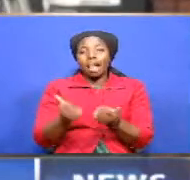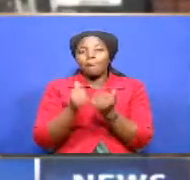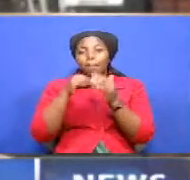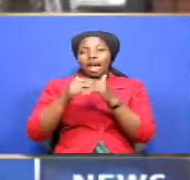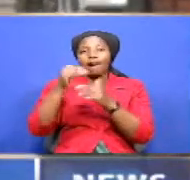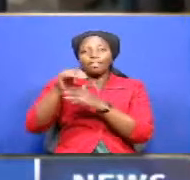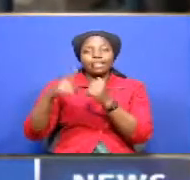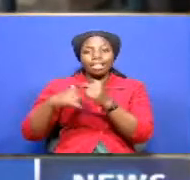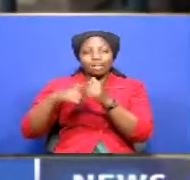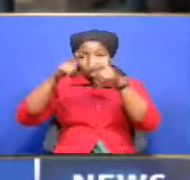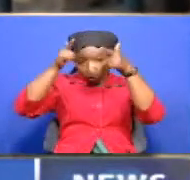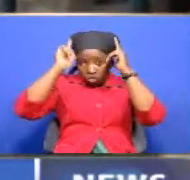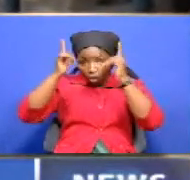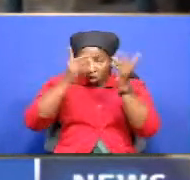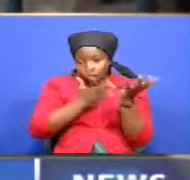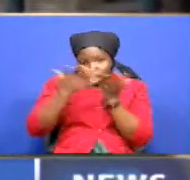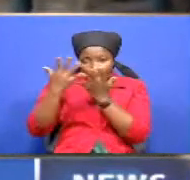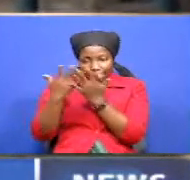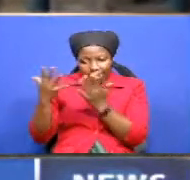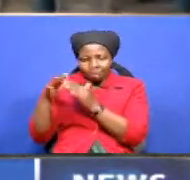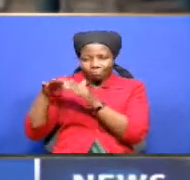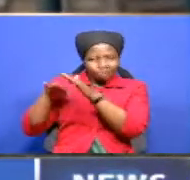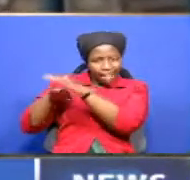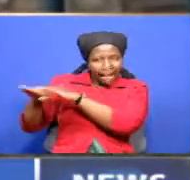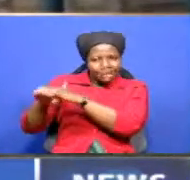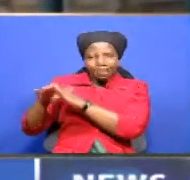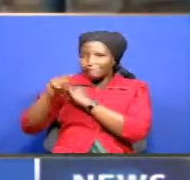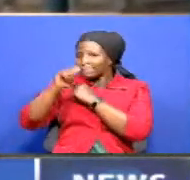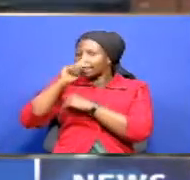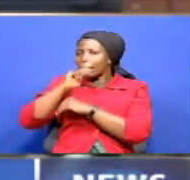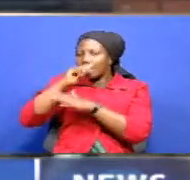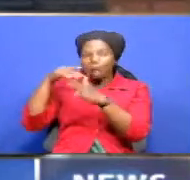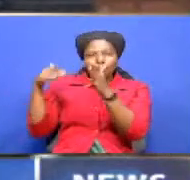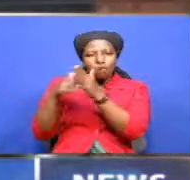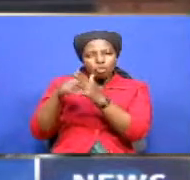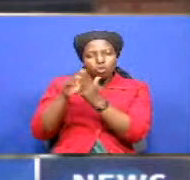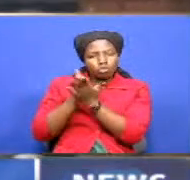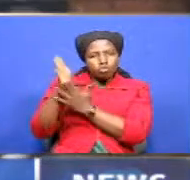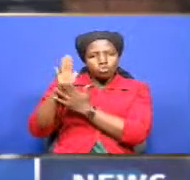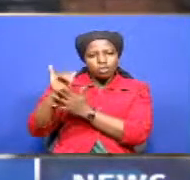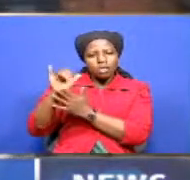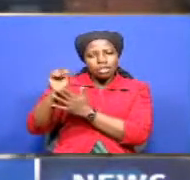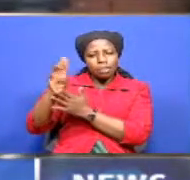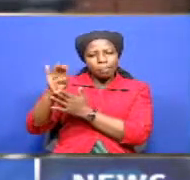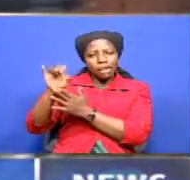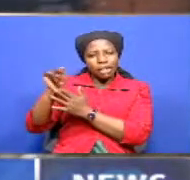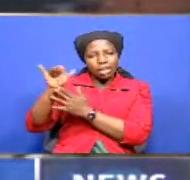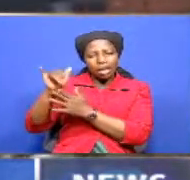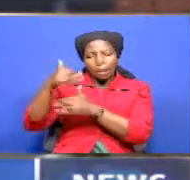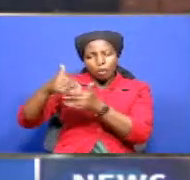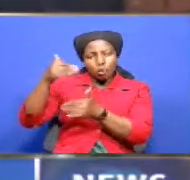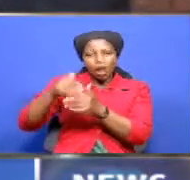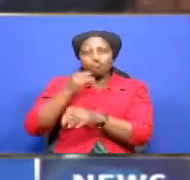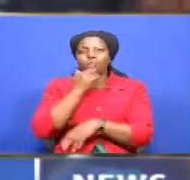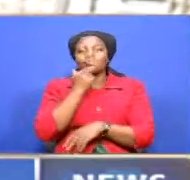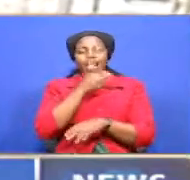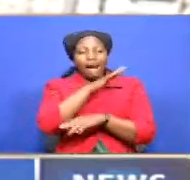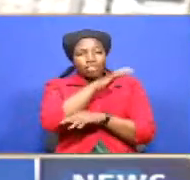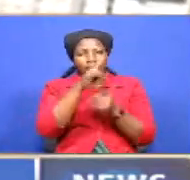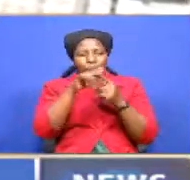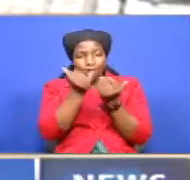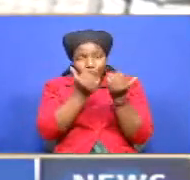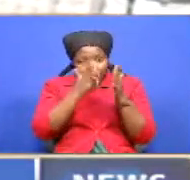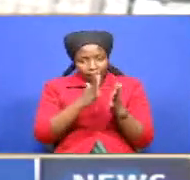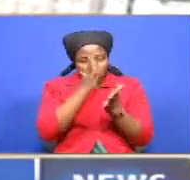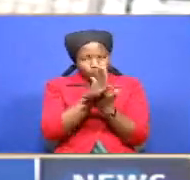trucks fearing goods were denied access to Tanzania through the Isibanya border on Tuesday afternoon, despite the drivers having